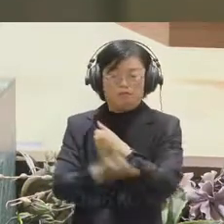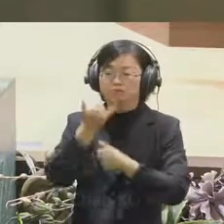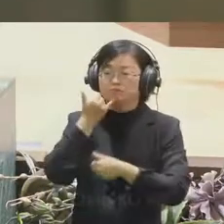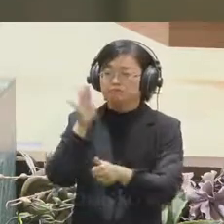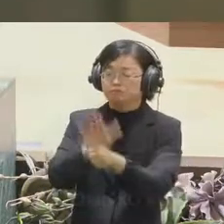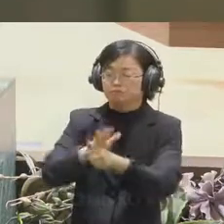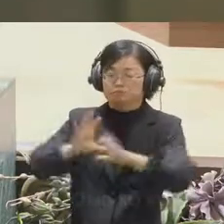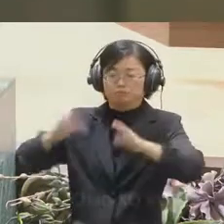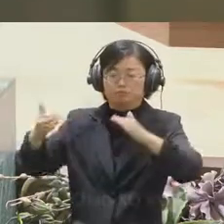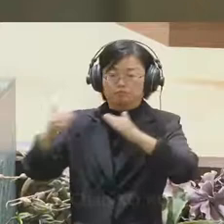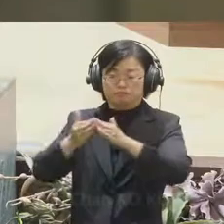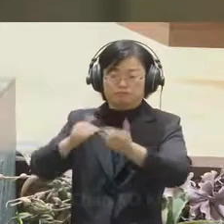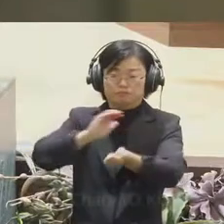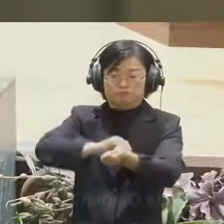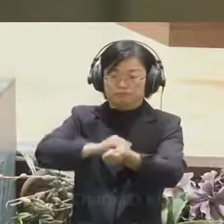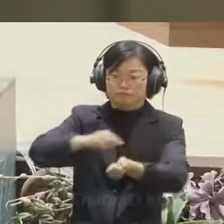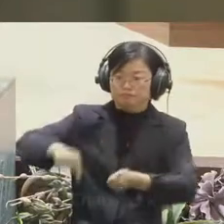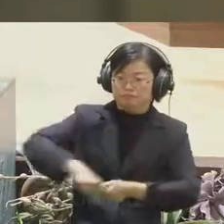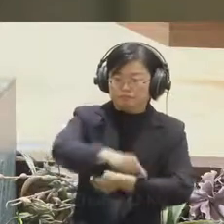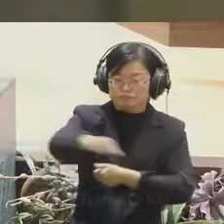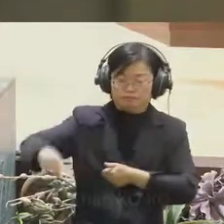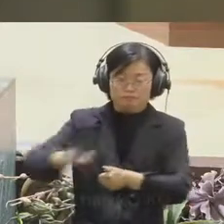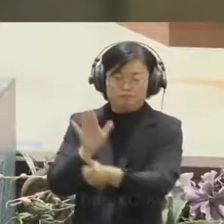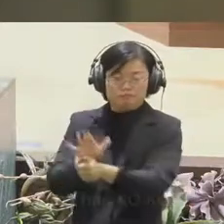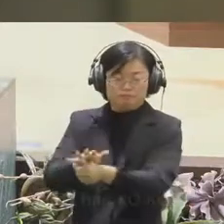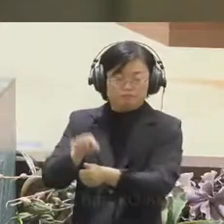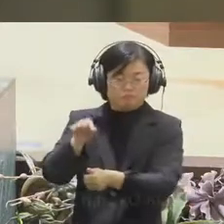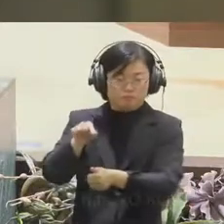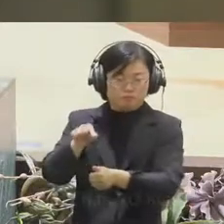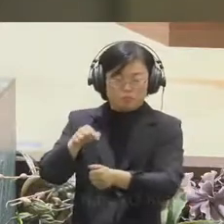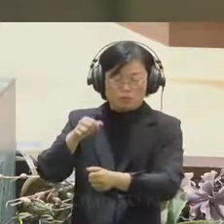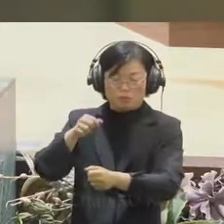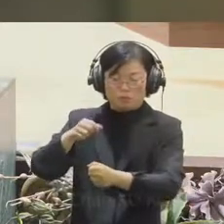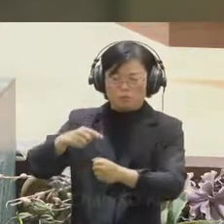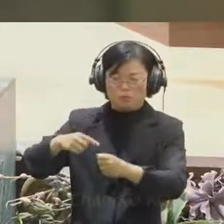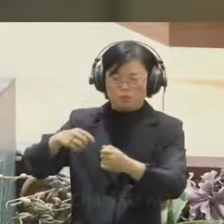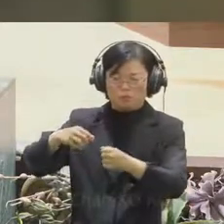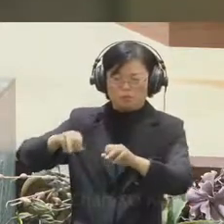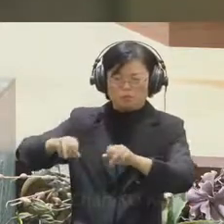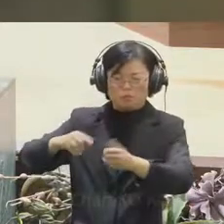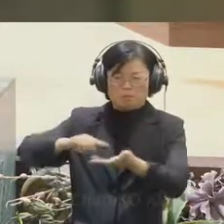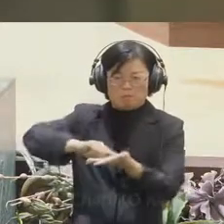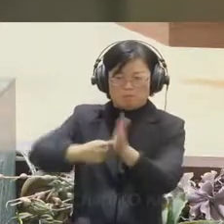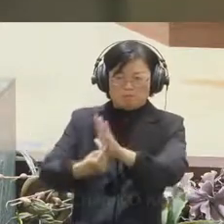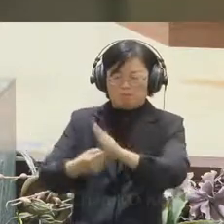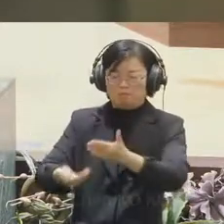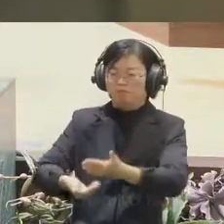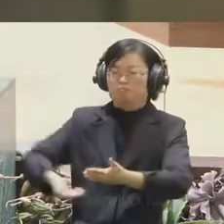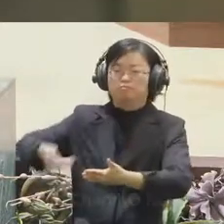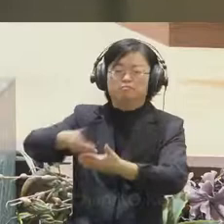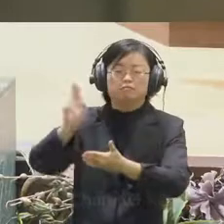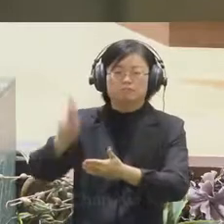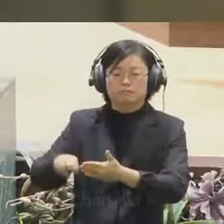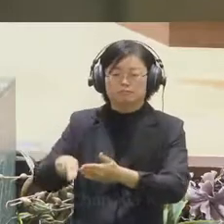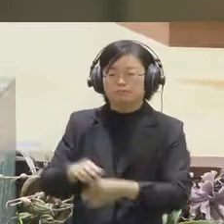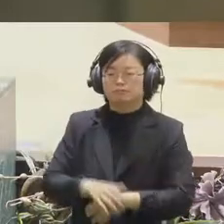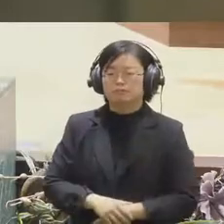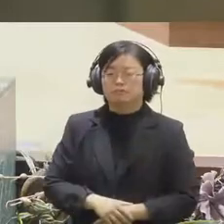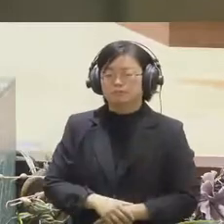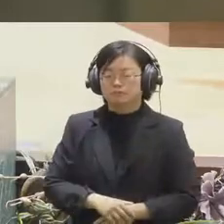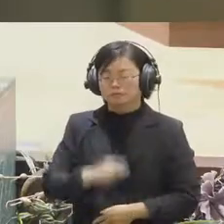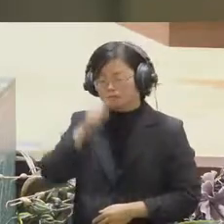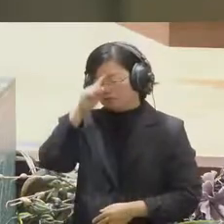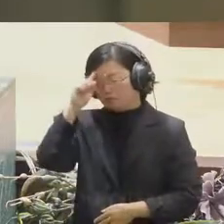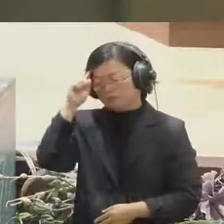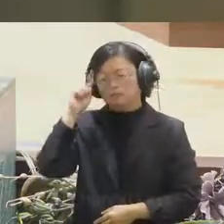by adopting some of the methods we use in the COVIDmyanmar.com